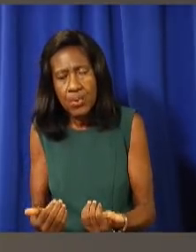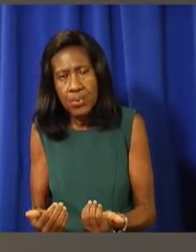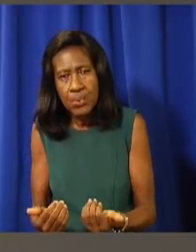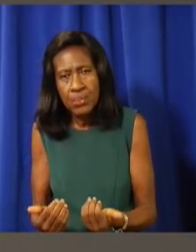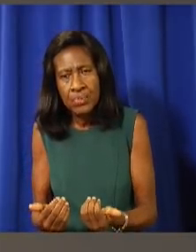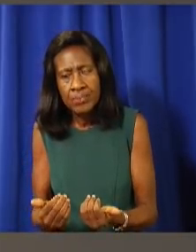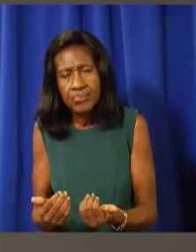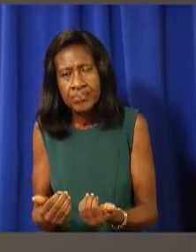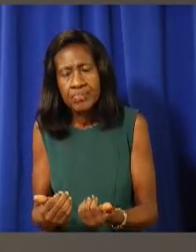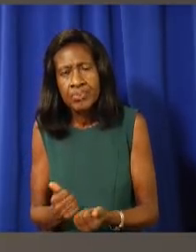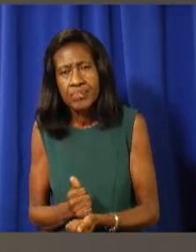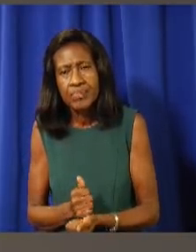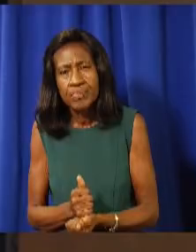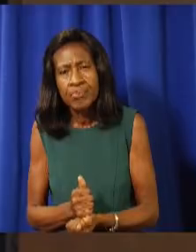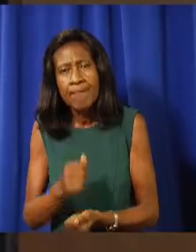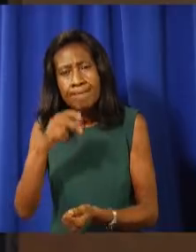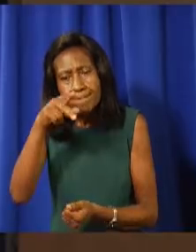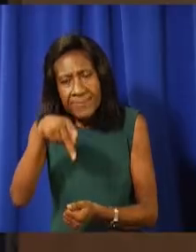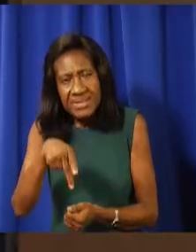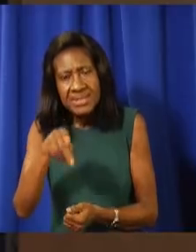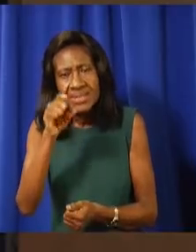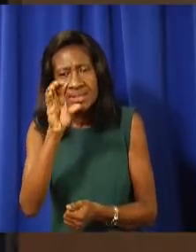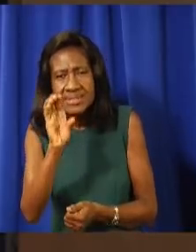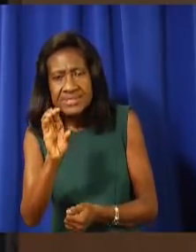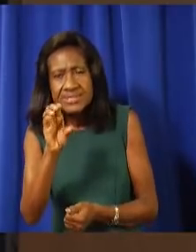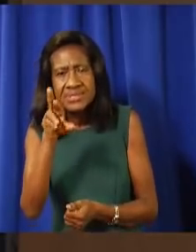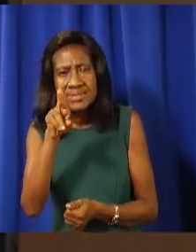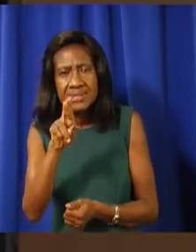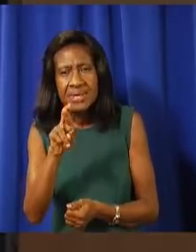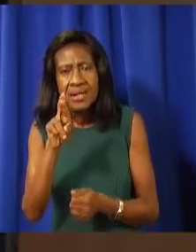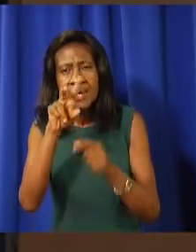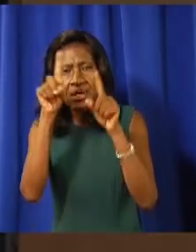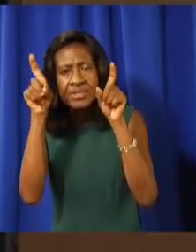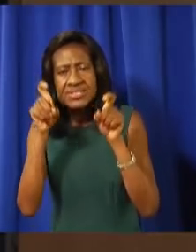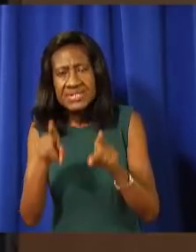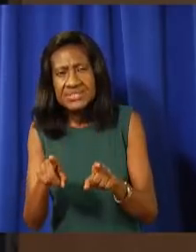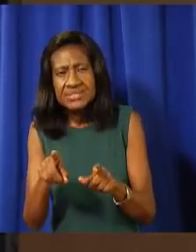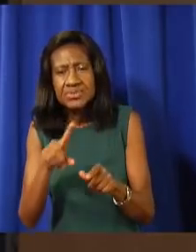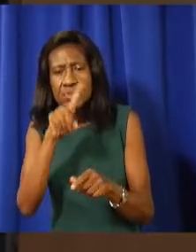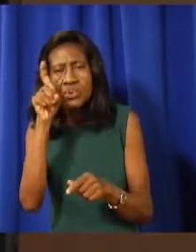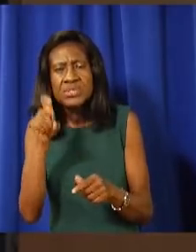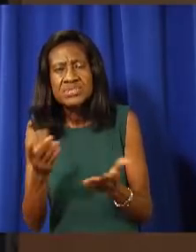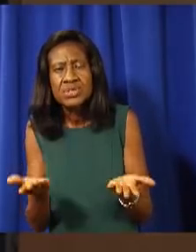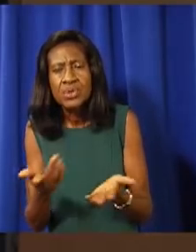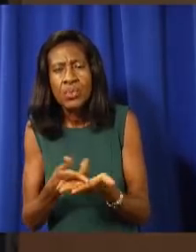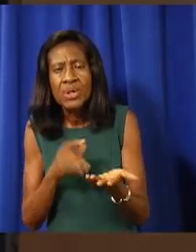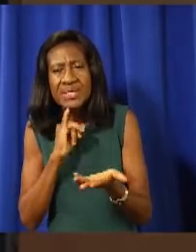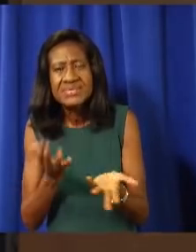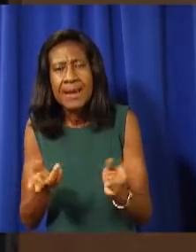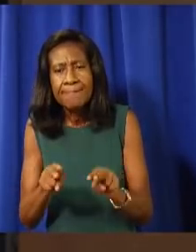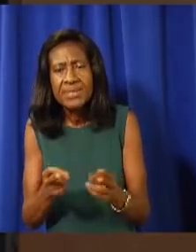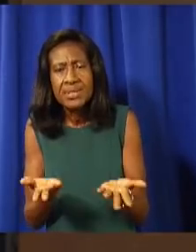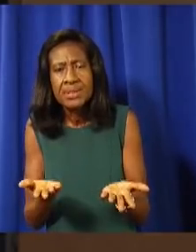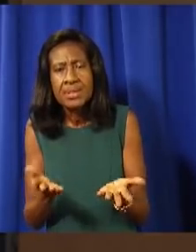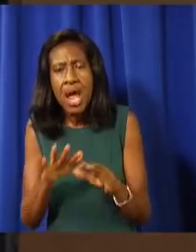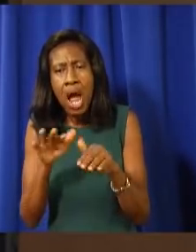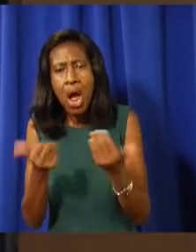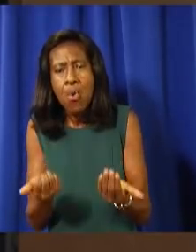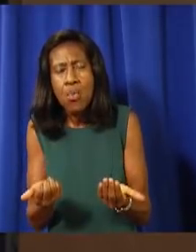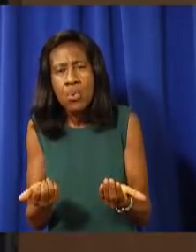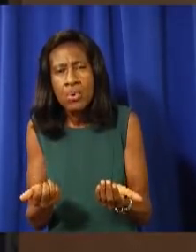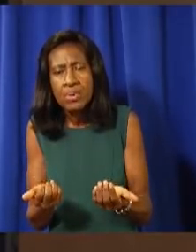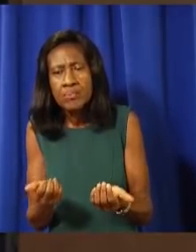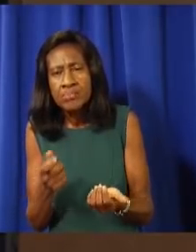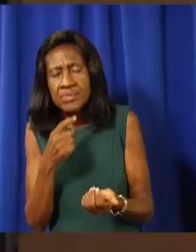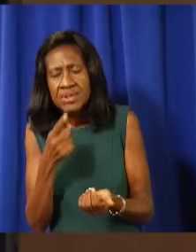into my share of them recently because I travel. But how is that process and system going? The teams that are doing